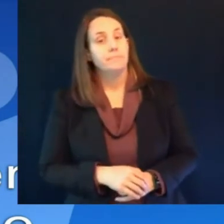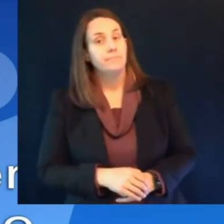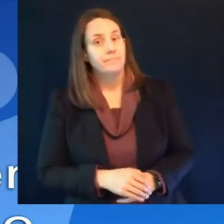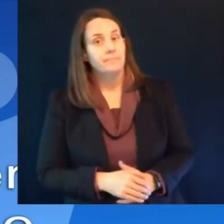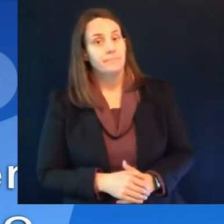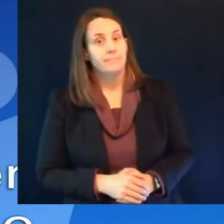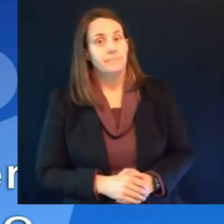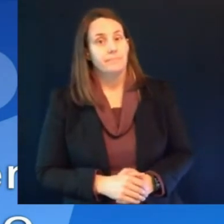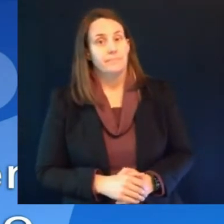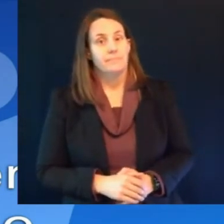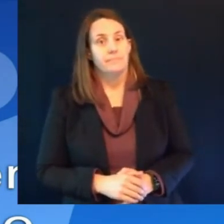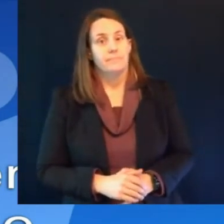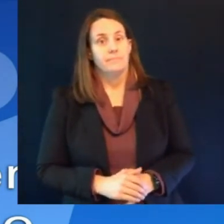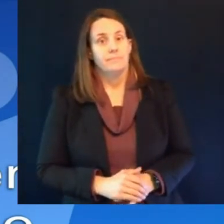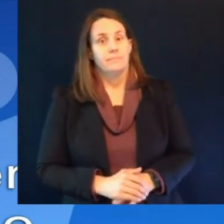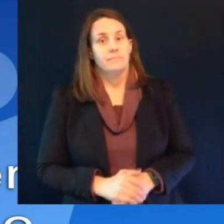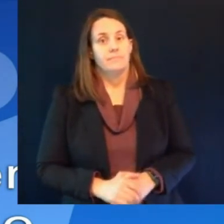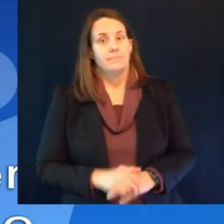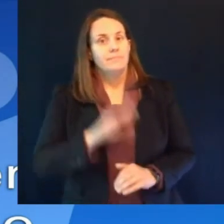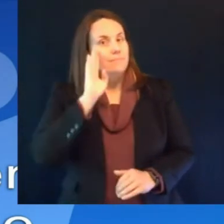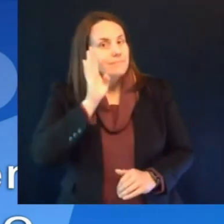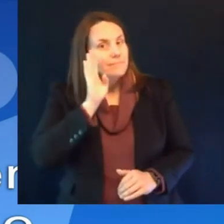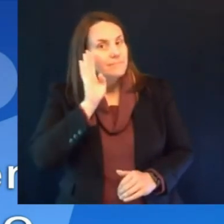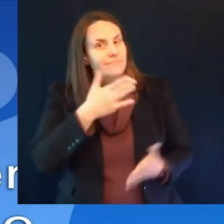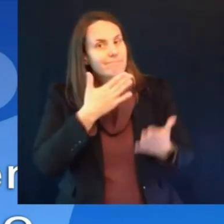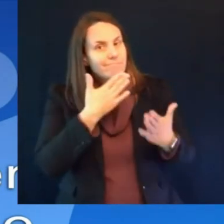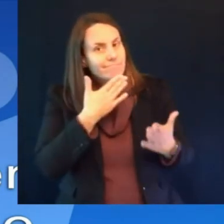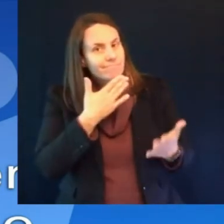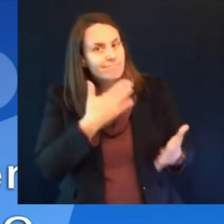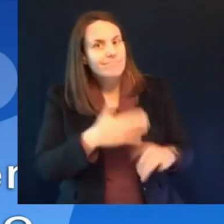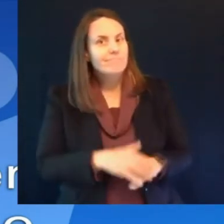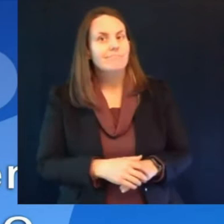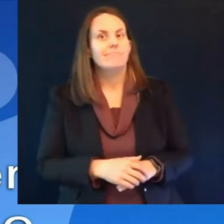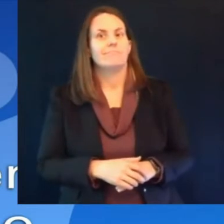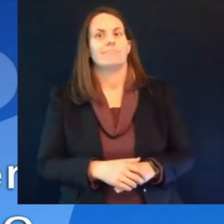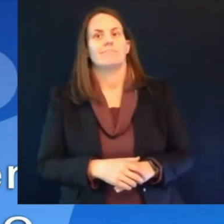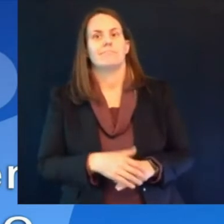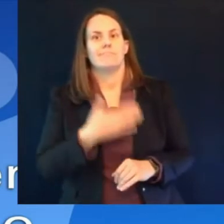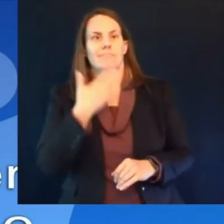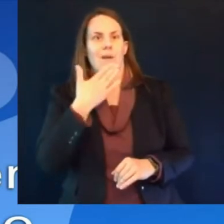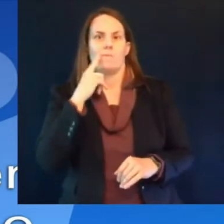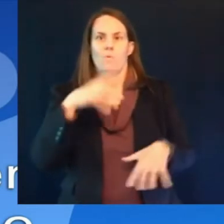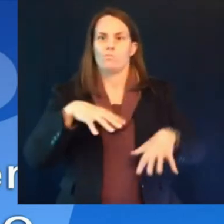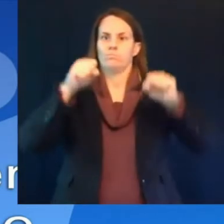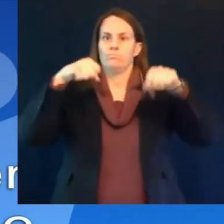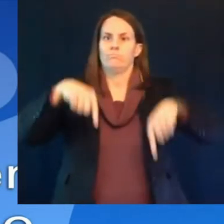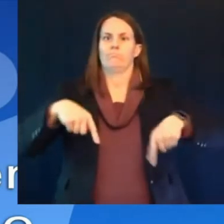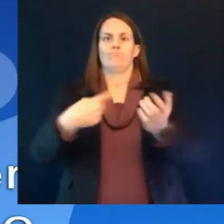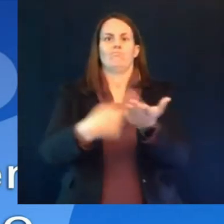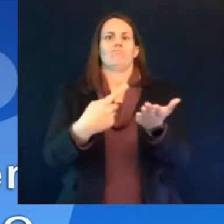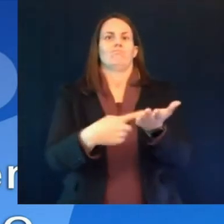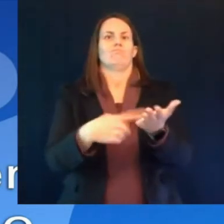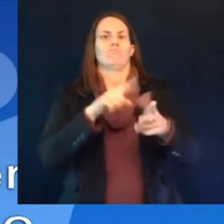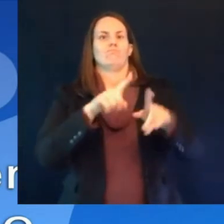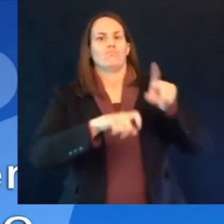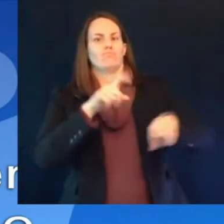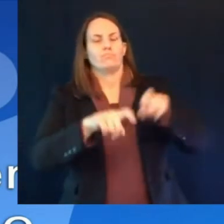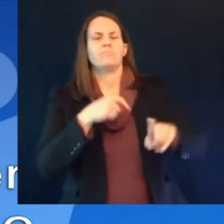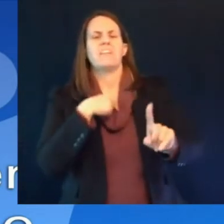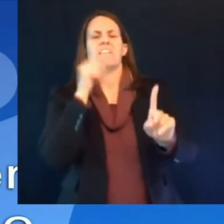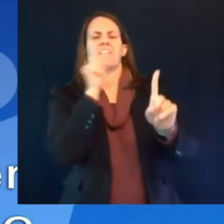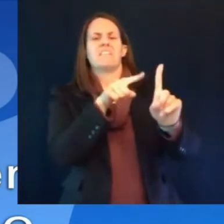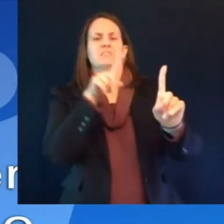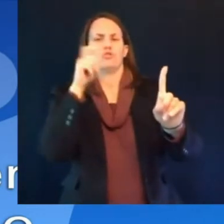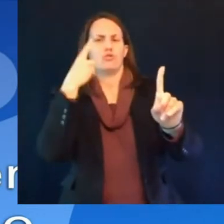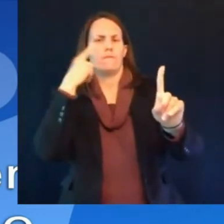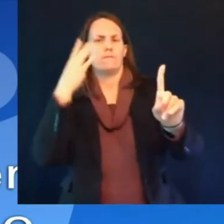hi thanks for having this call um this question is for the governor uh governor assembly speaker robin fos said today